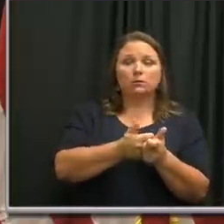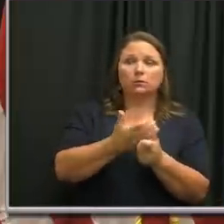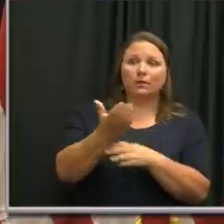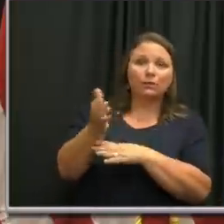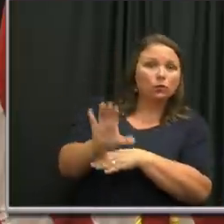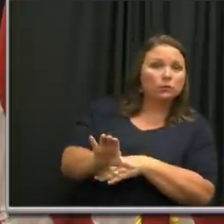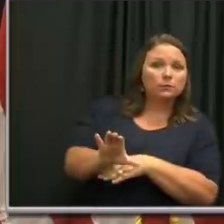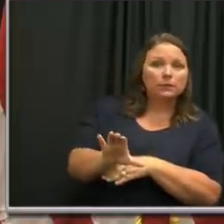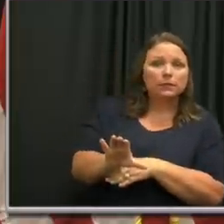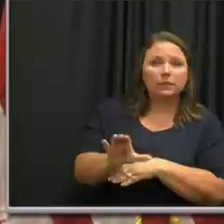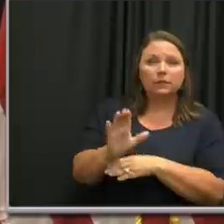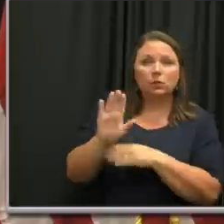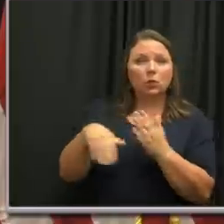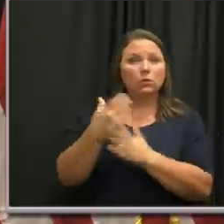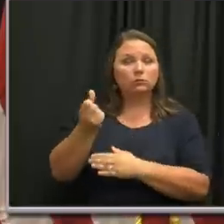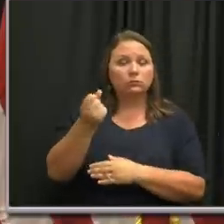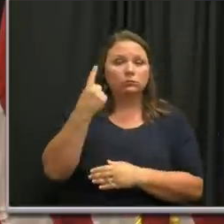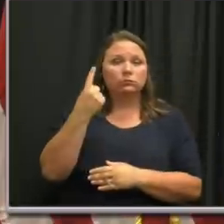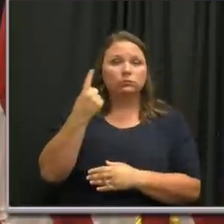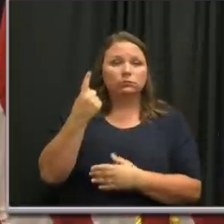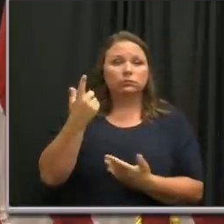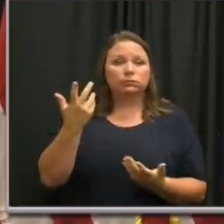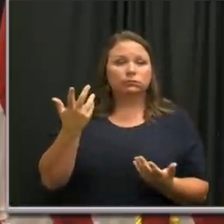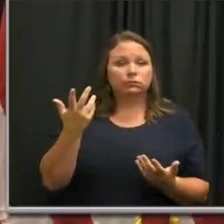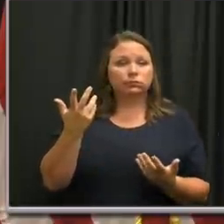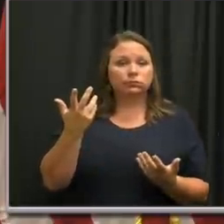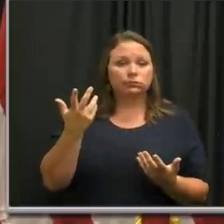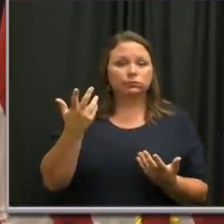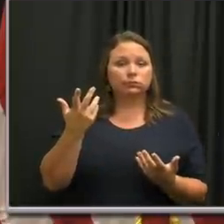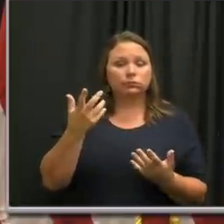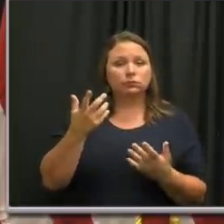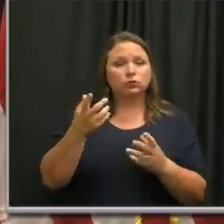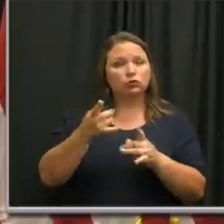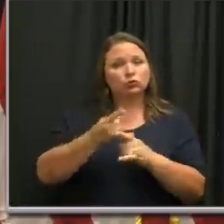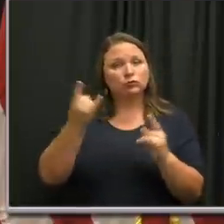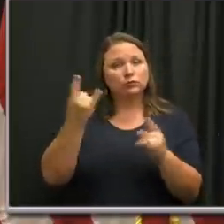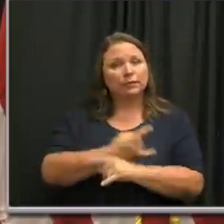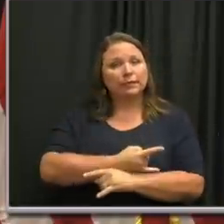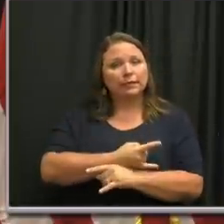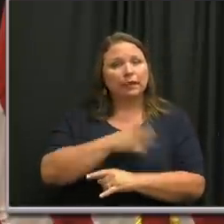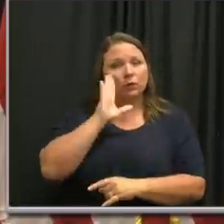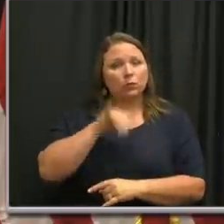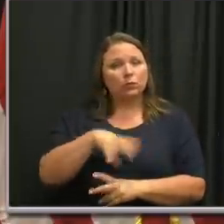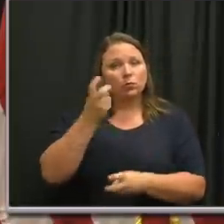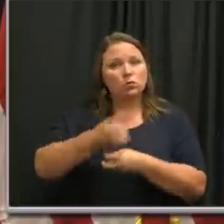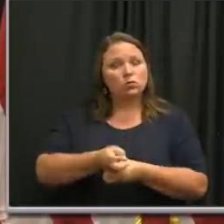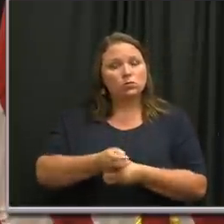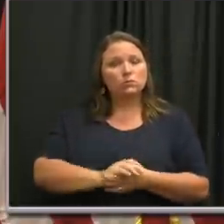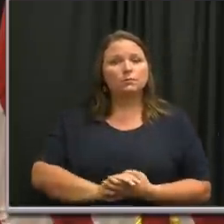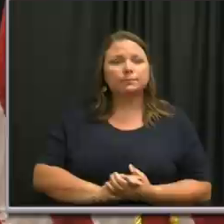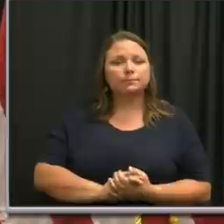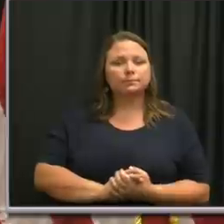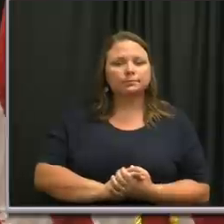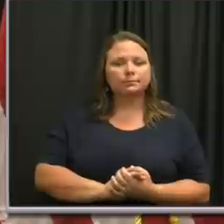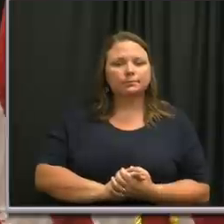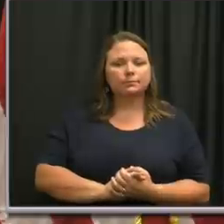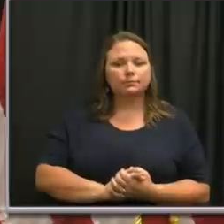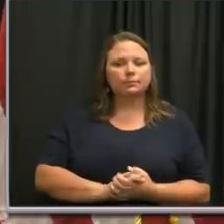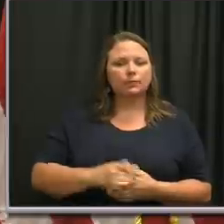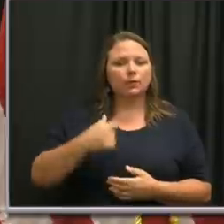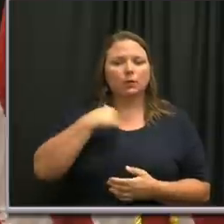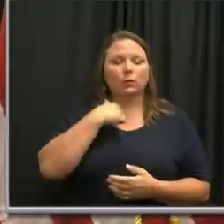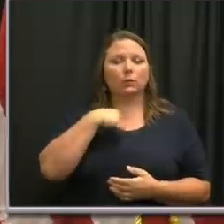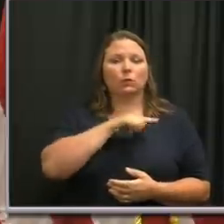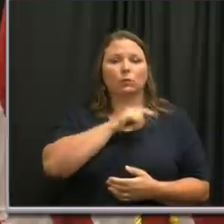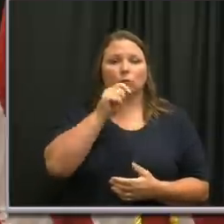We've all understand it's going to be tricky in some cases. Um, you know, we're not equipped for